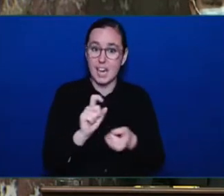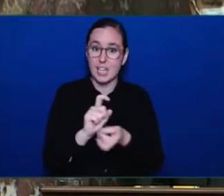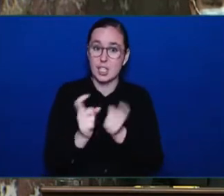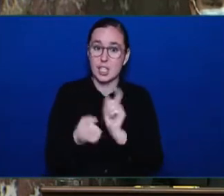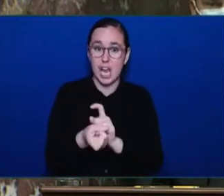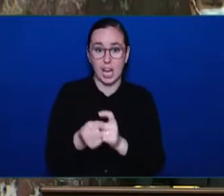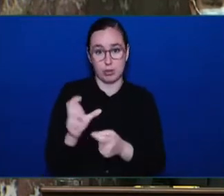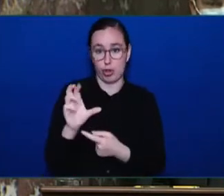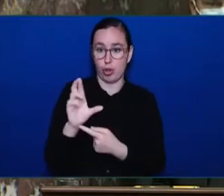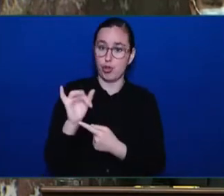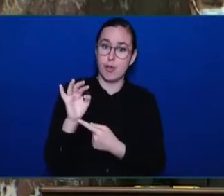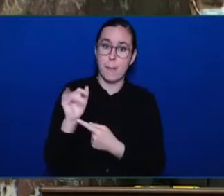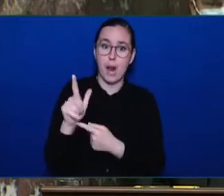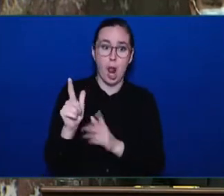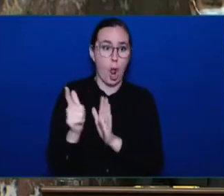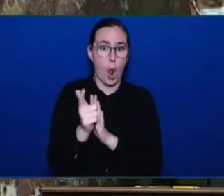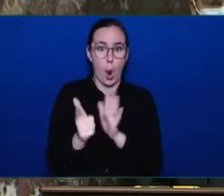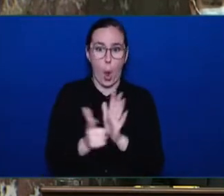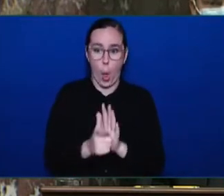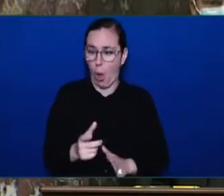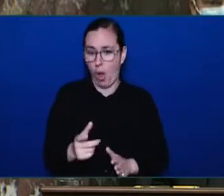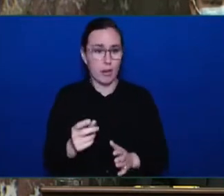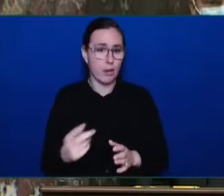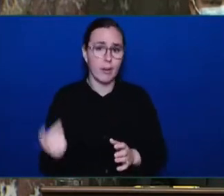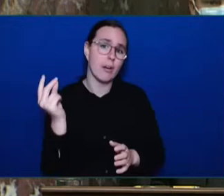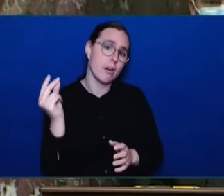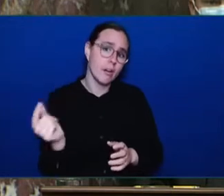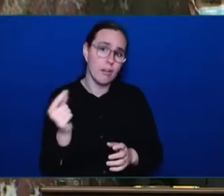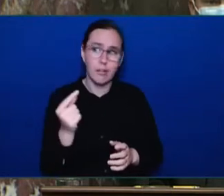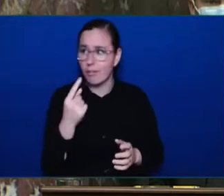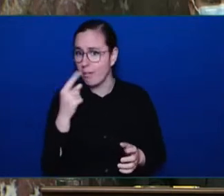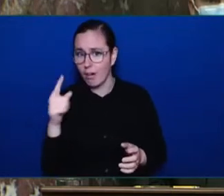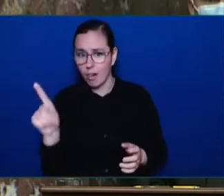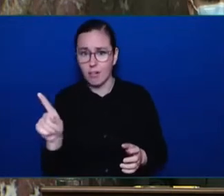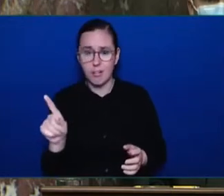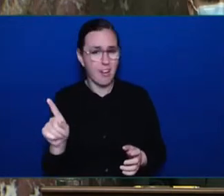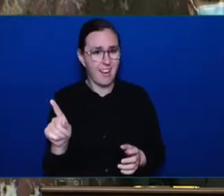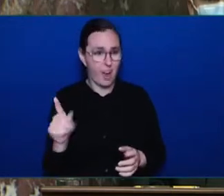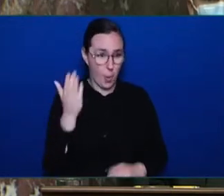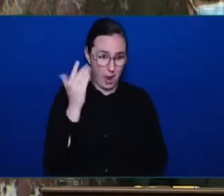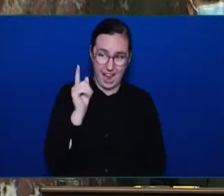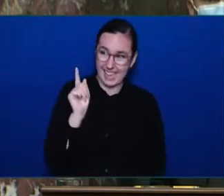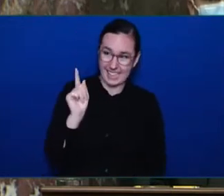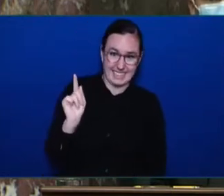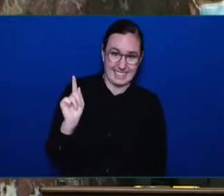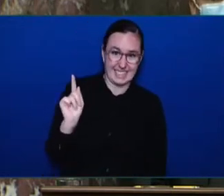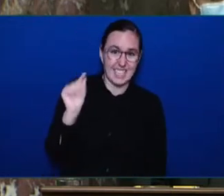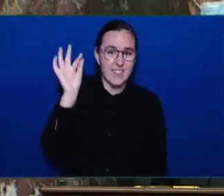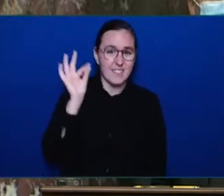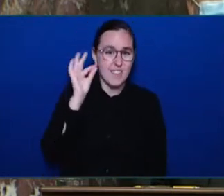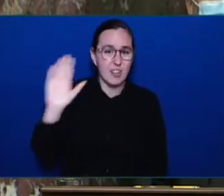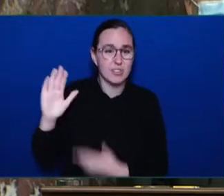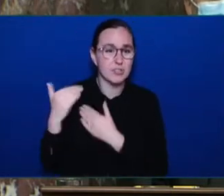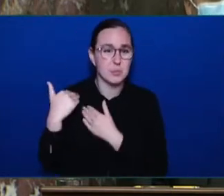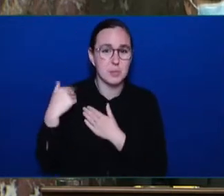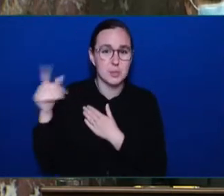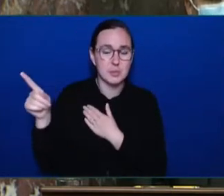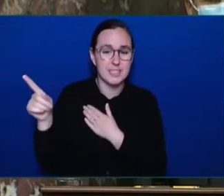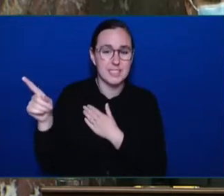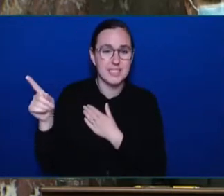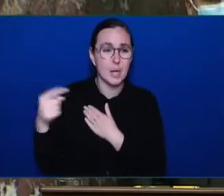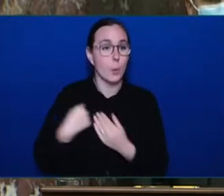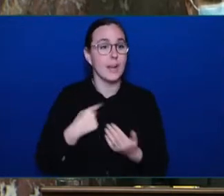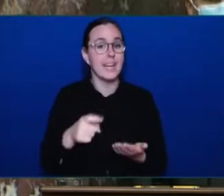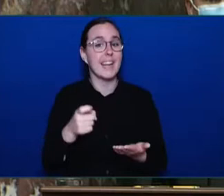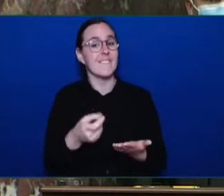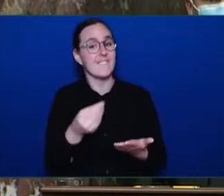because that's a federal area of responsibility. And they will understand that we need funds to do the kind of things that are necessary to deal not